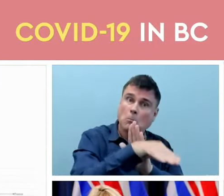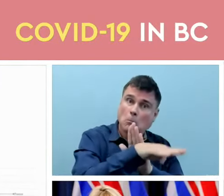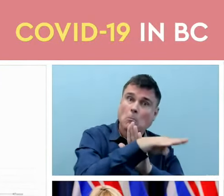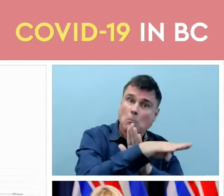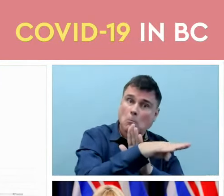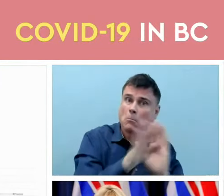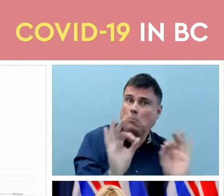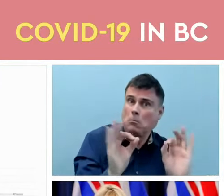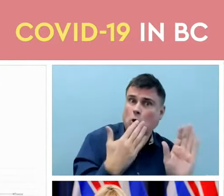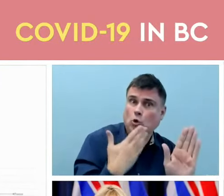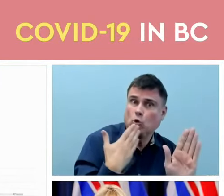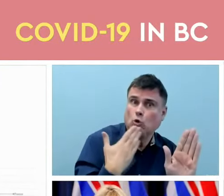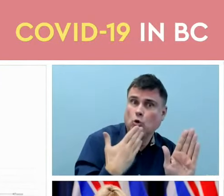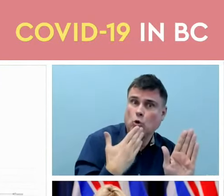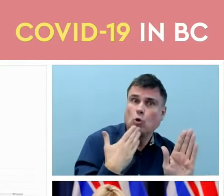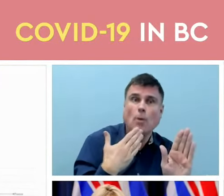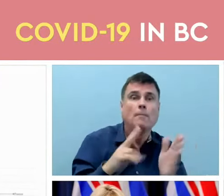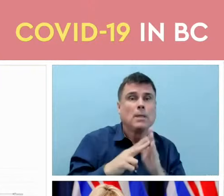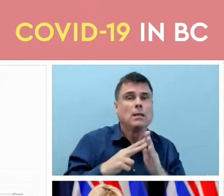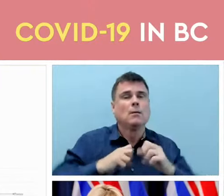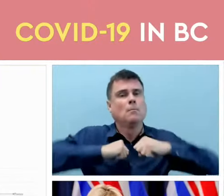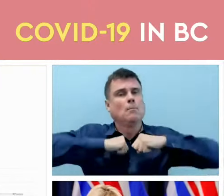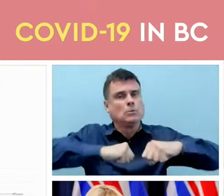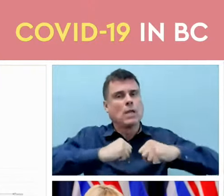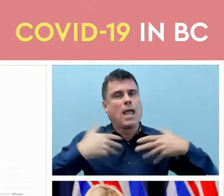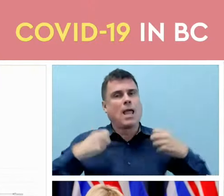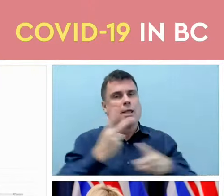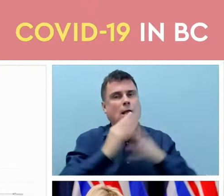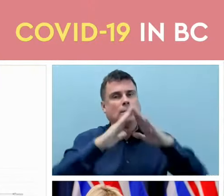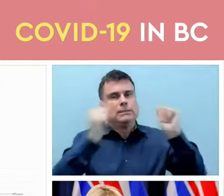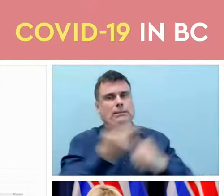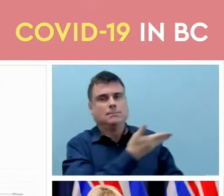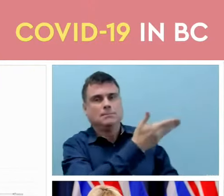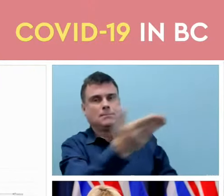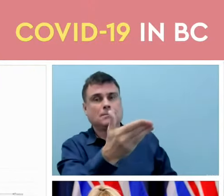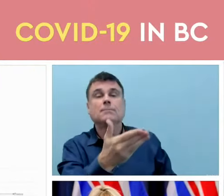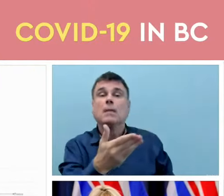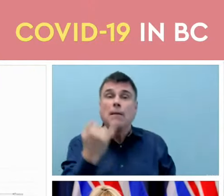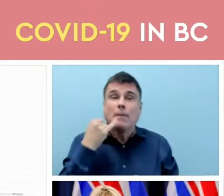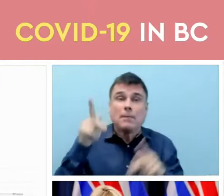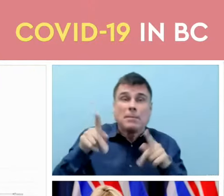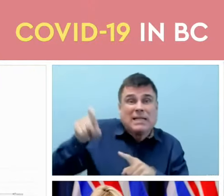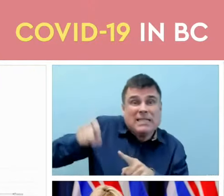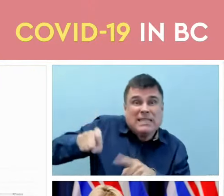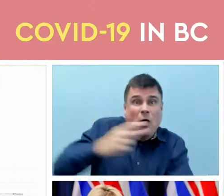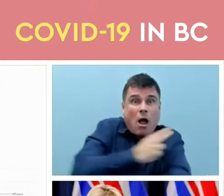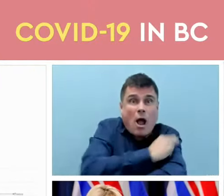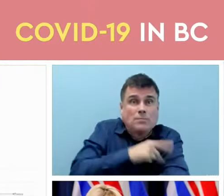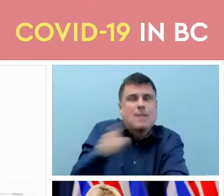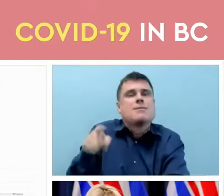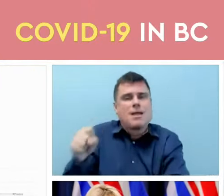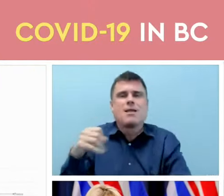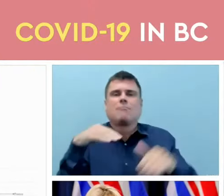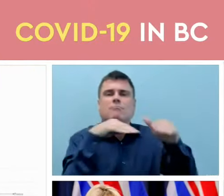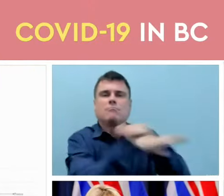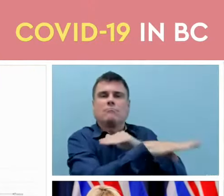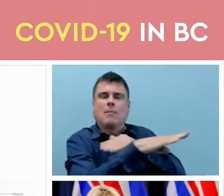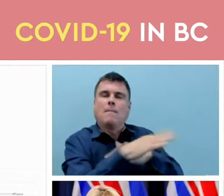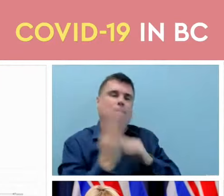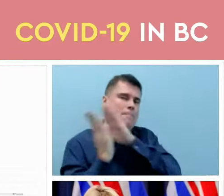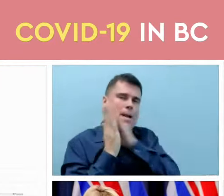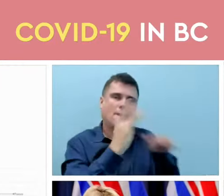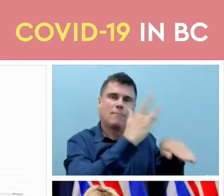care system so that everybody who needs it can access it and so we can reduce the pressure on health care workers in system.